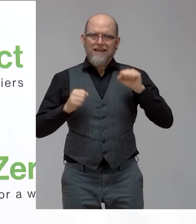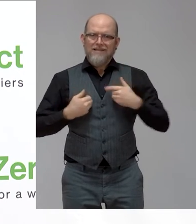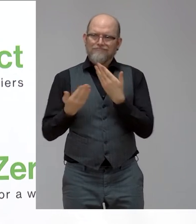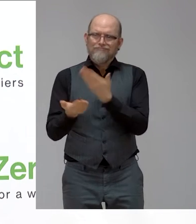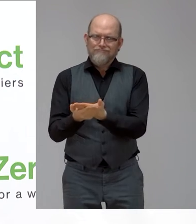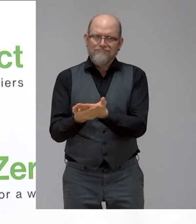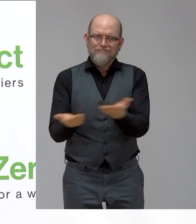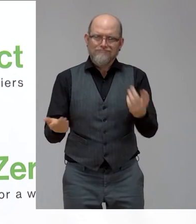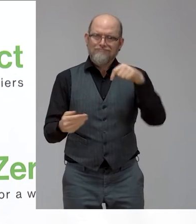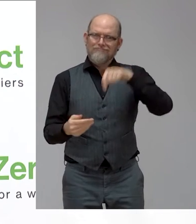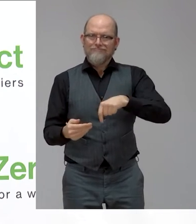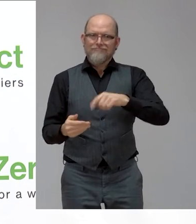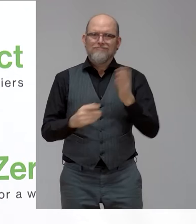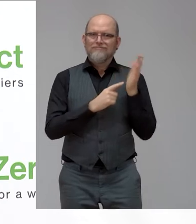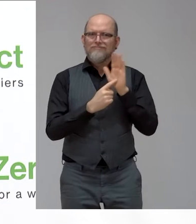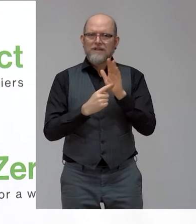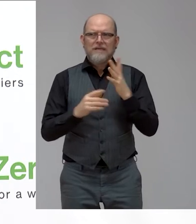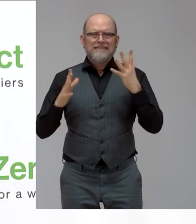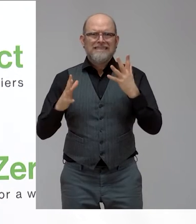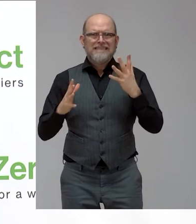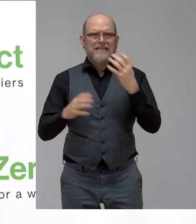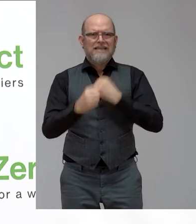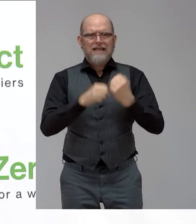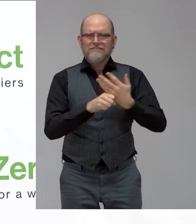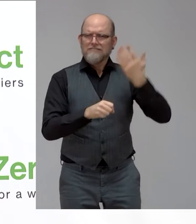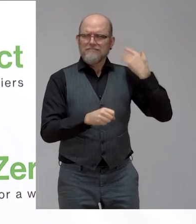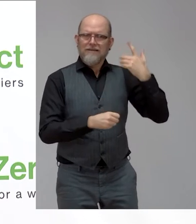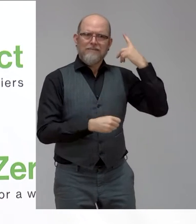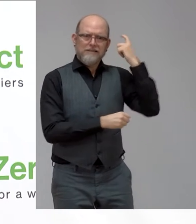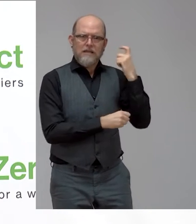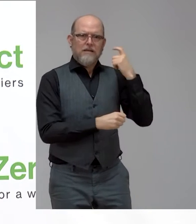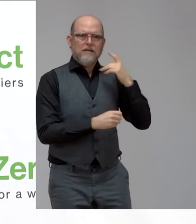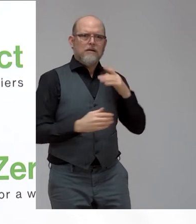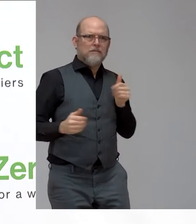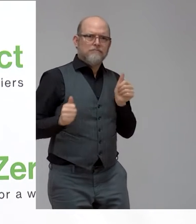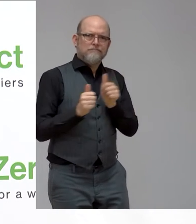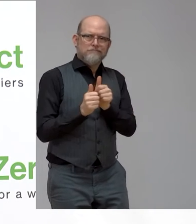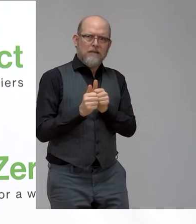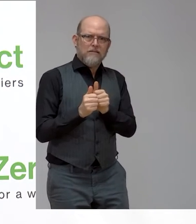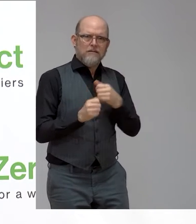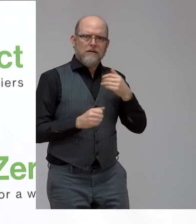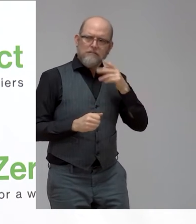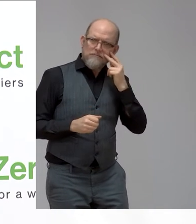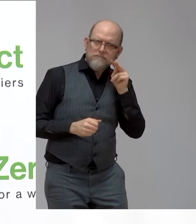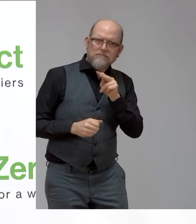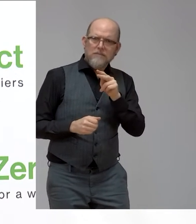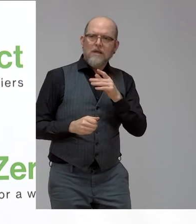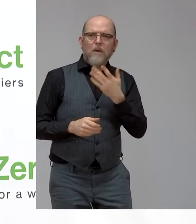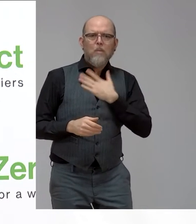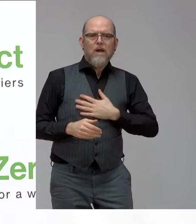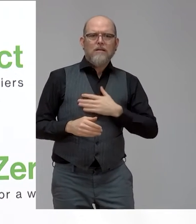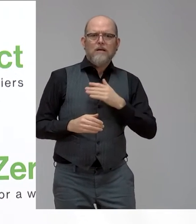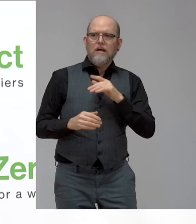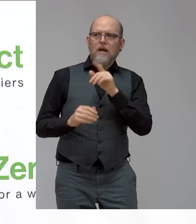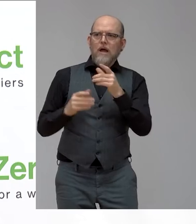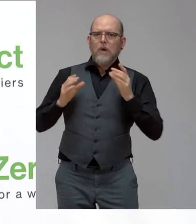It is because we are fully convinced and determined to have a very good customer base